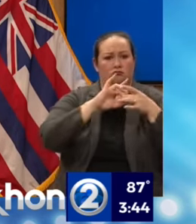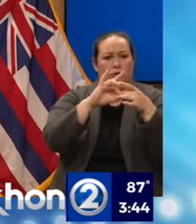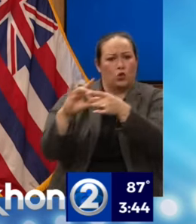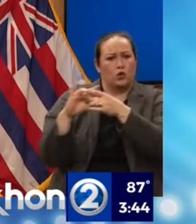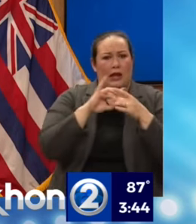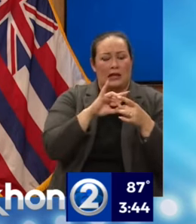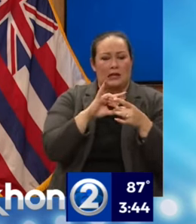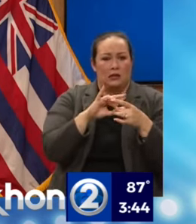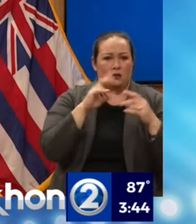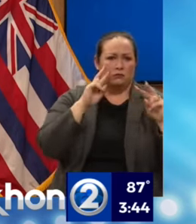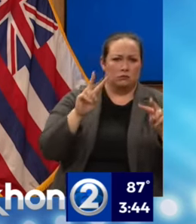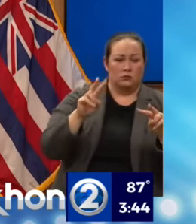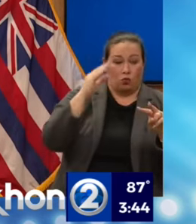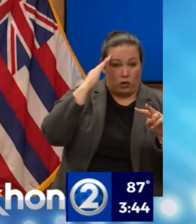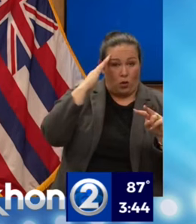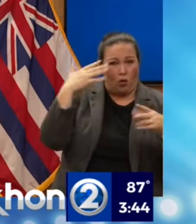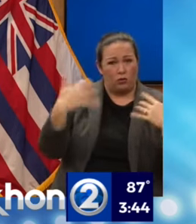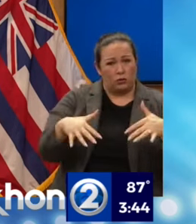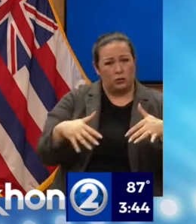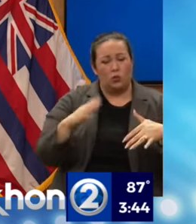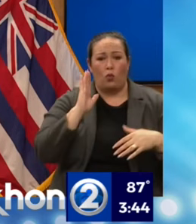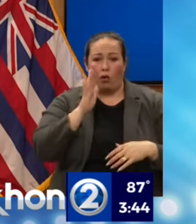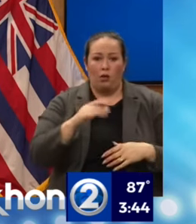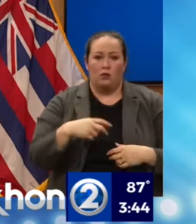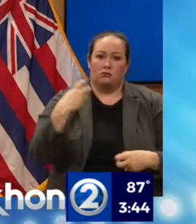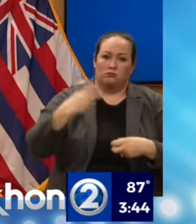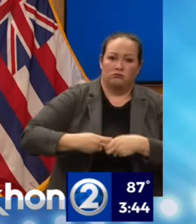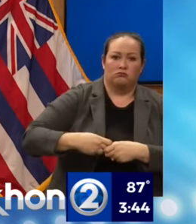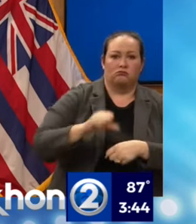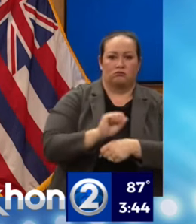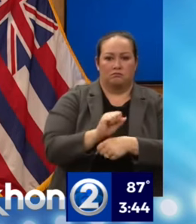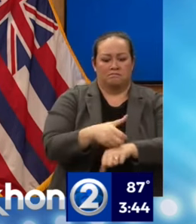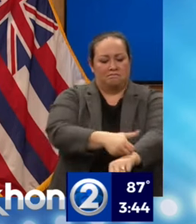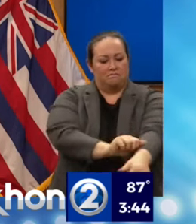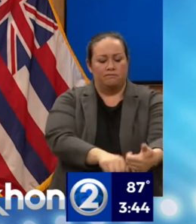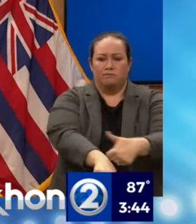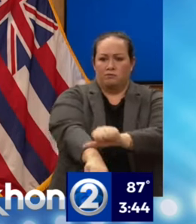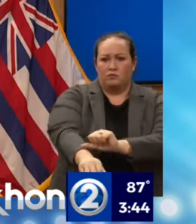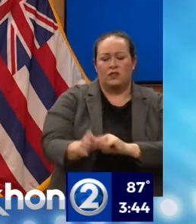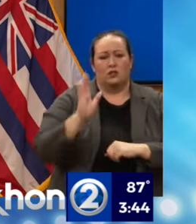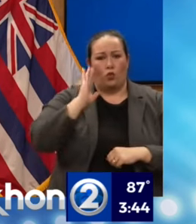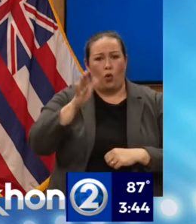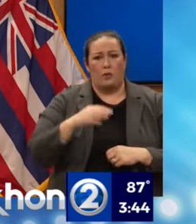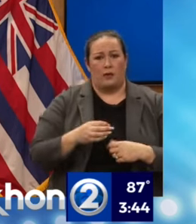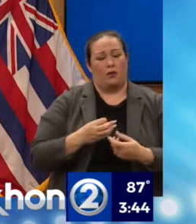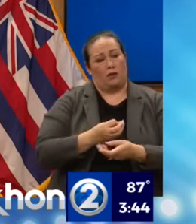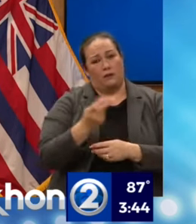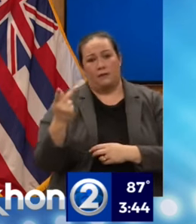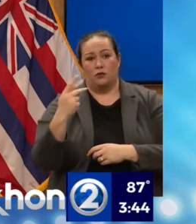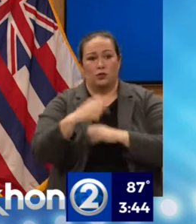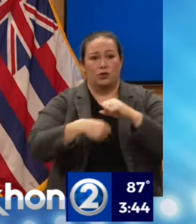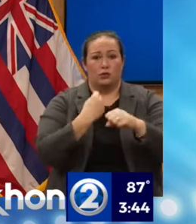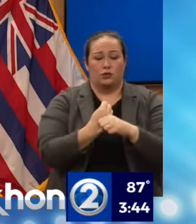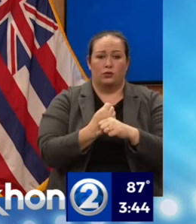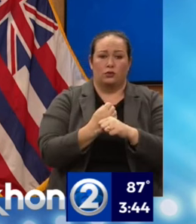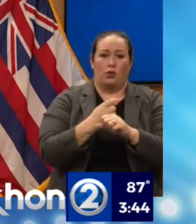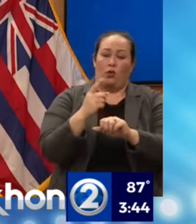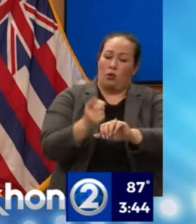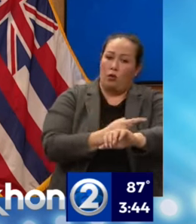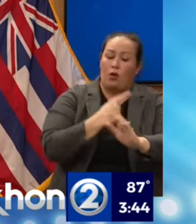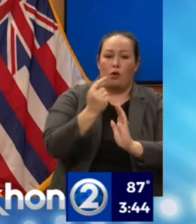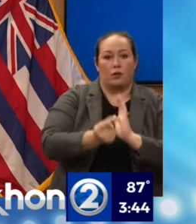us in the next couple of days and couple of weeks, but also a couple of years. This is going to be a long period of recovery,